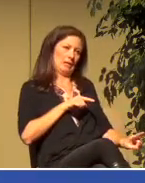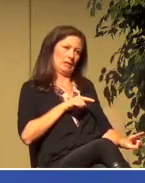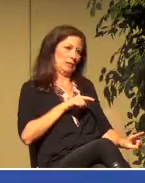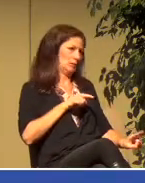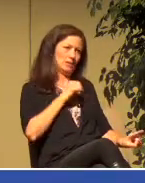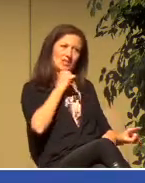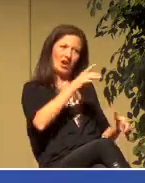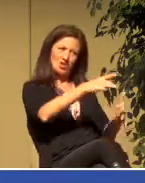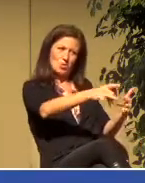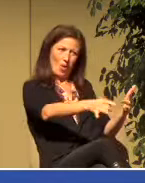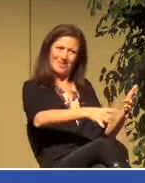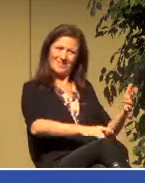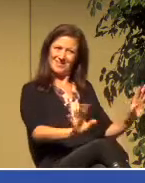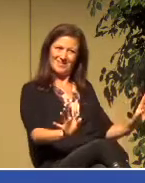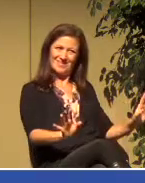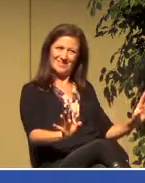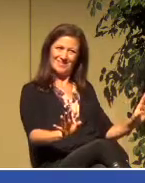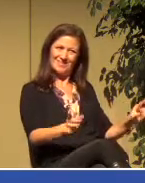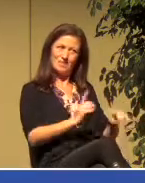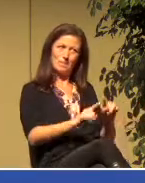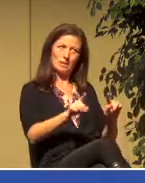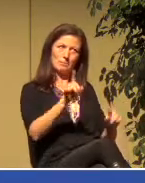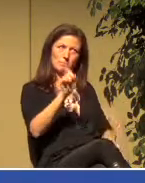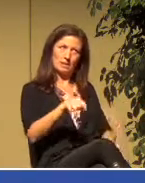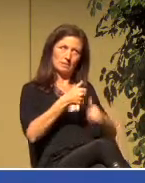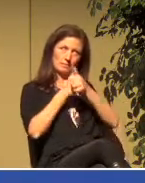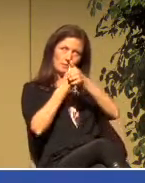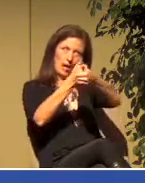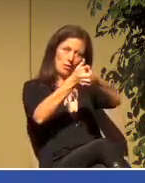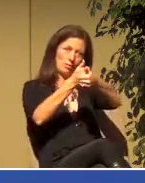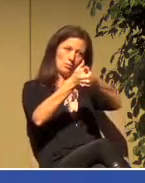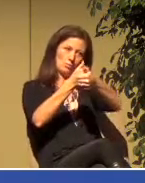but these were words of life.